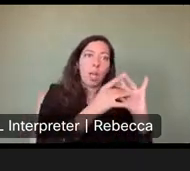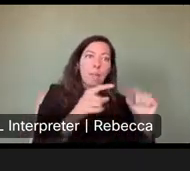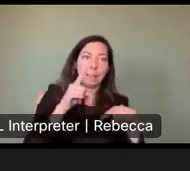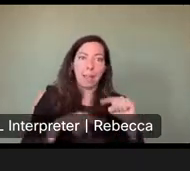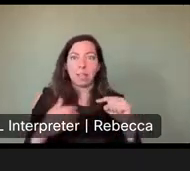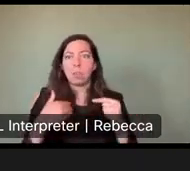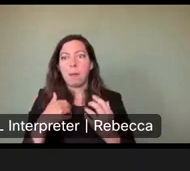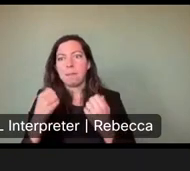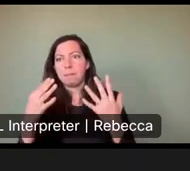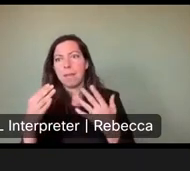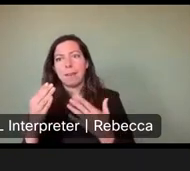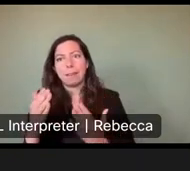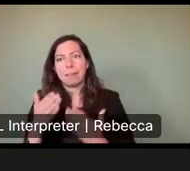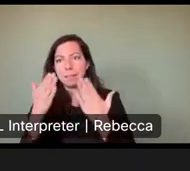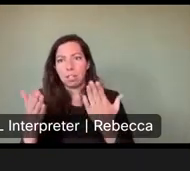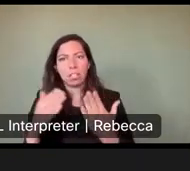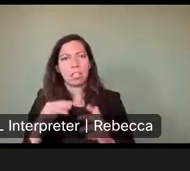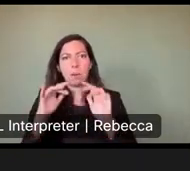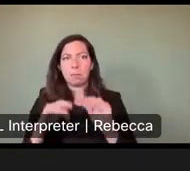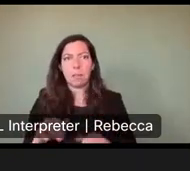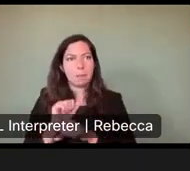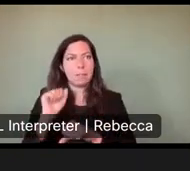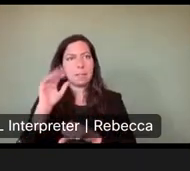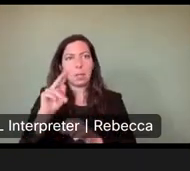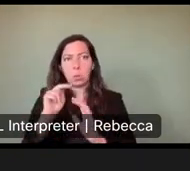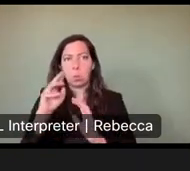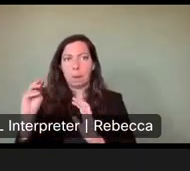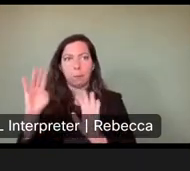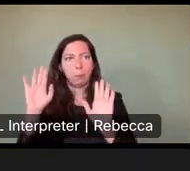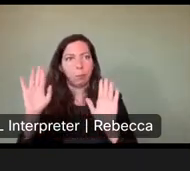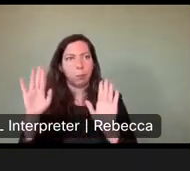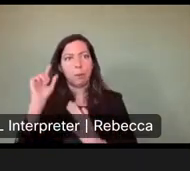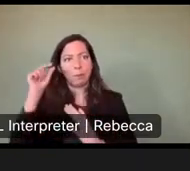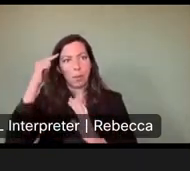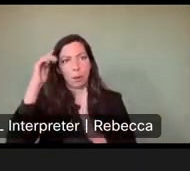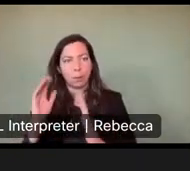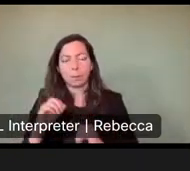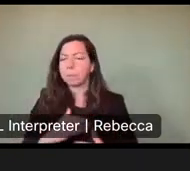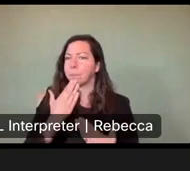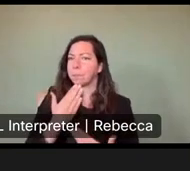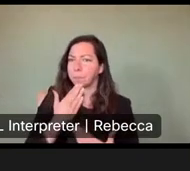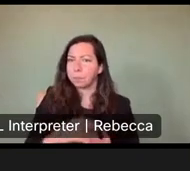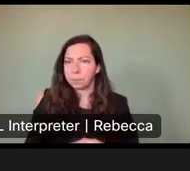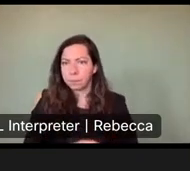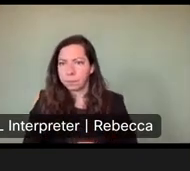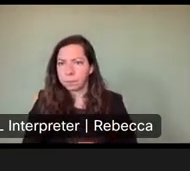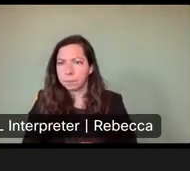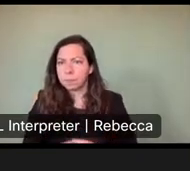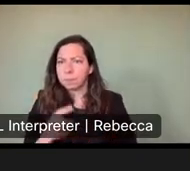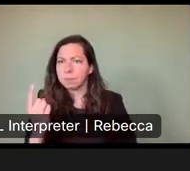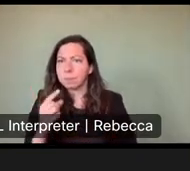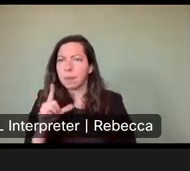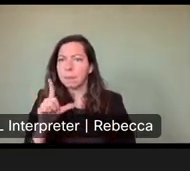Parks and Governor. I may do so again. Thank you for that, Maggie. Um, I linked the RV park show that with proposed